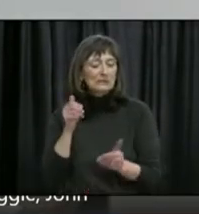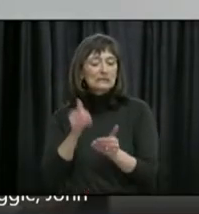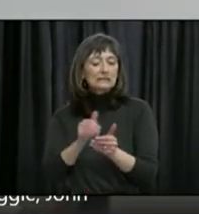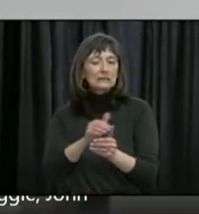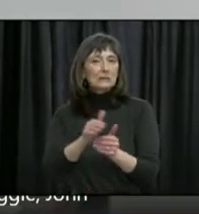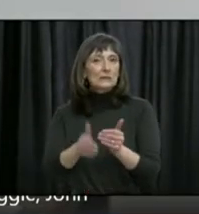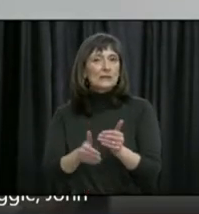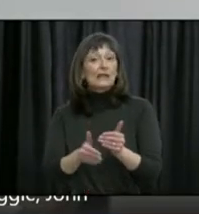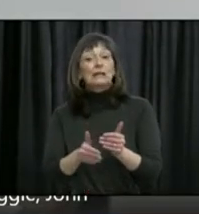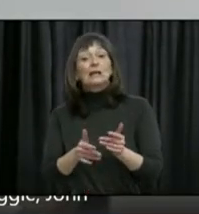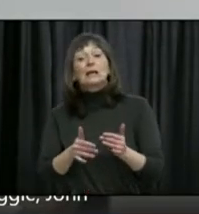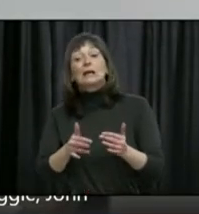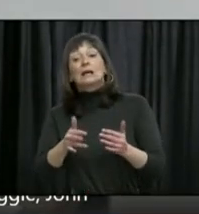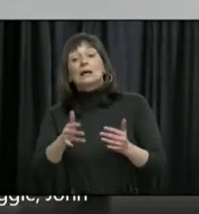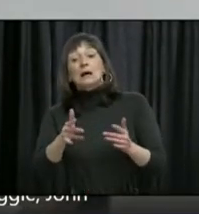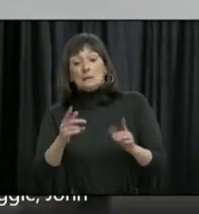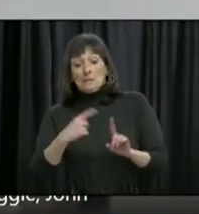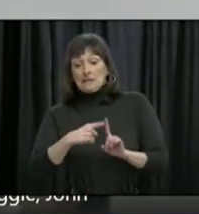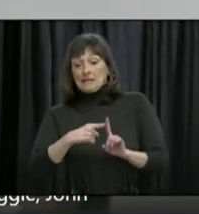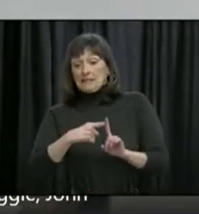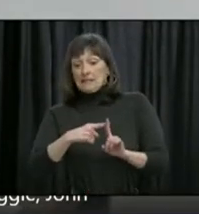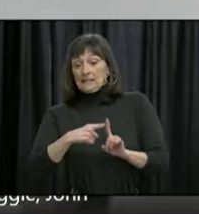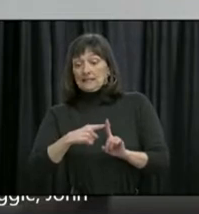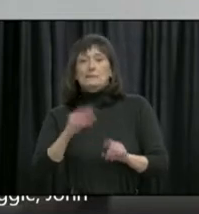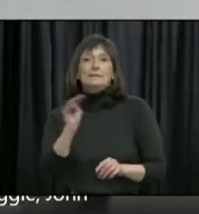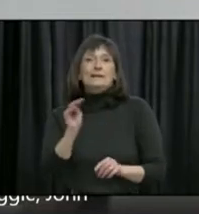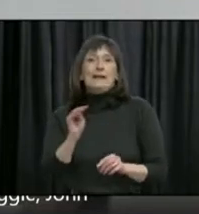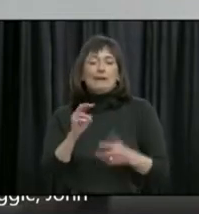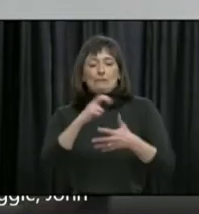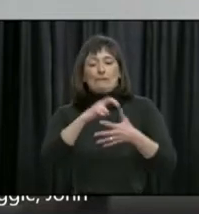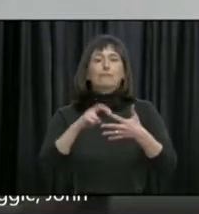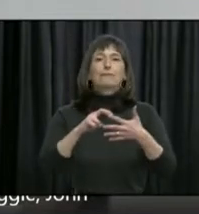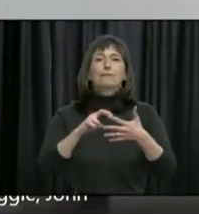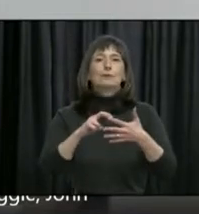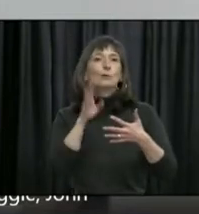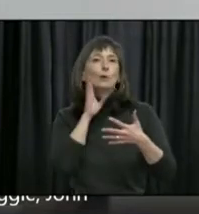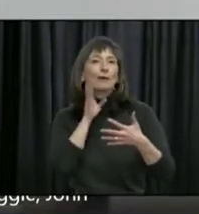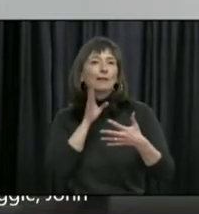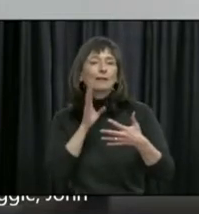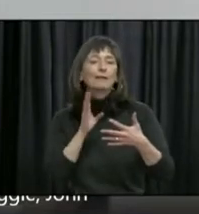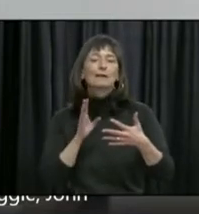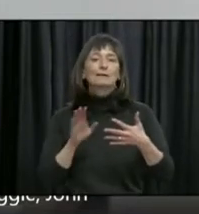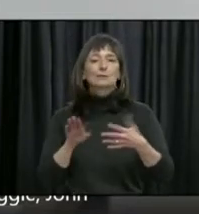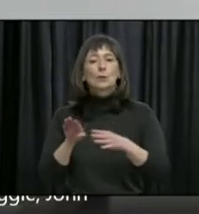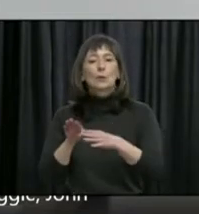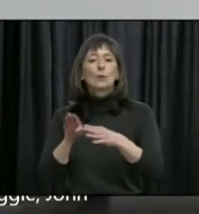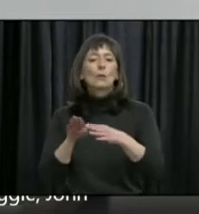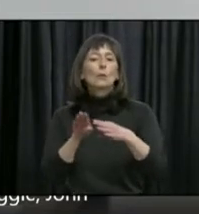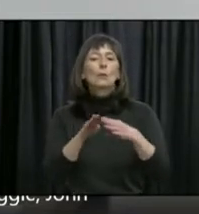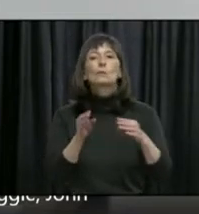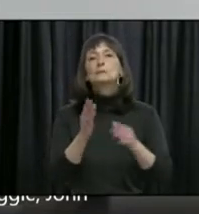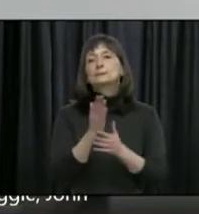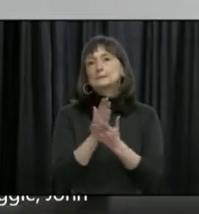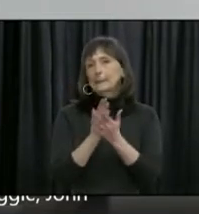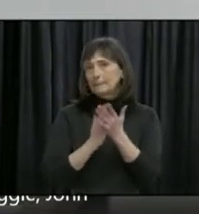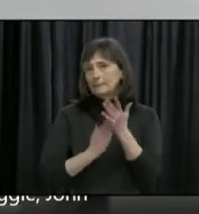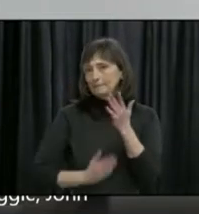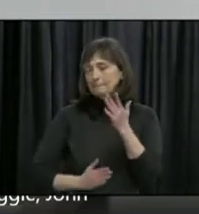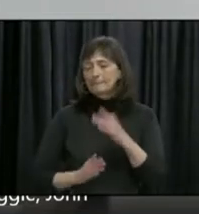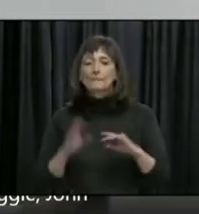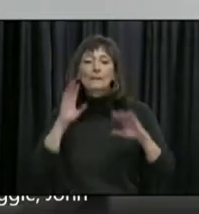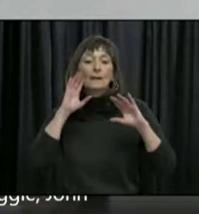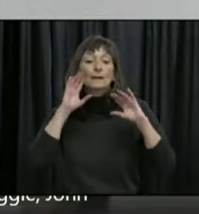enable us on Monday to begin the easing of some of our restrictions. Premier has referenced